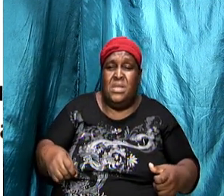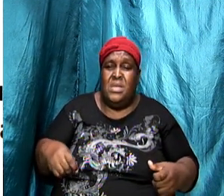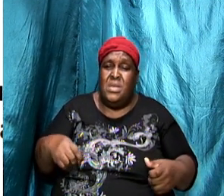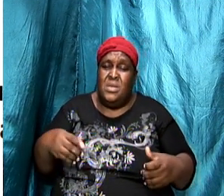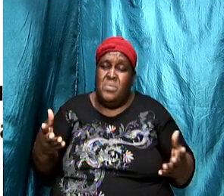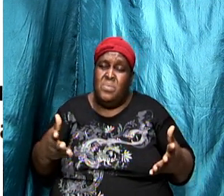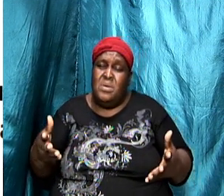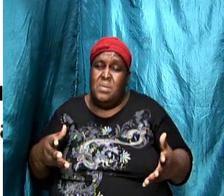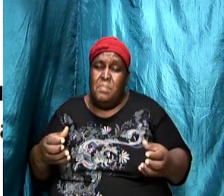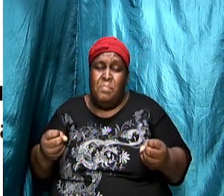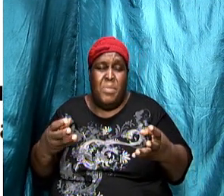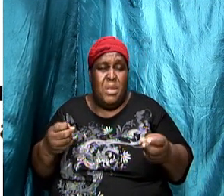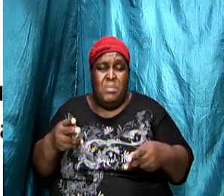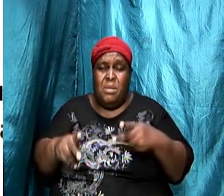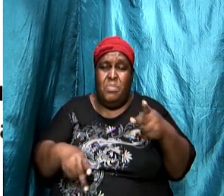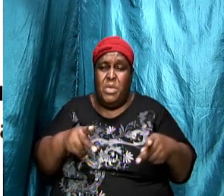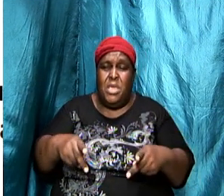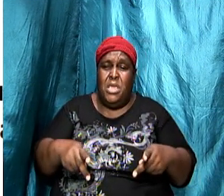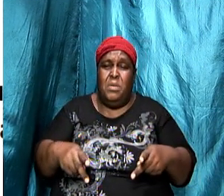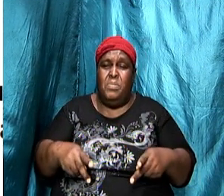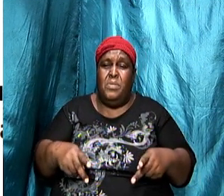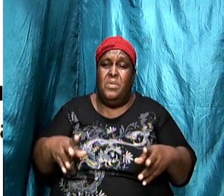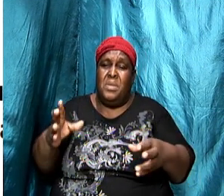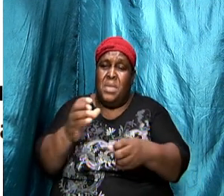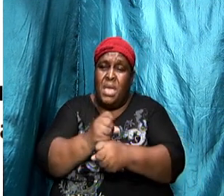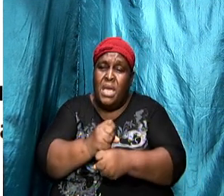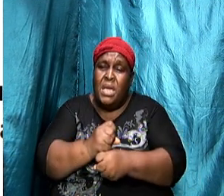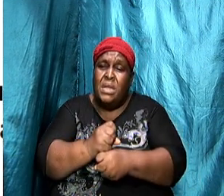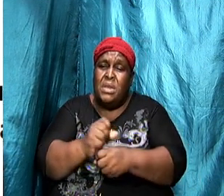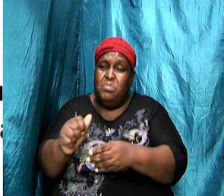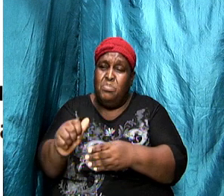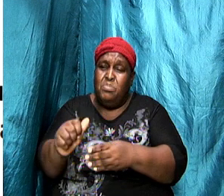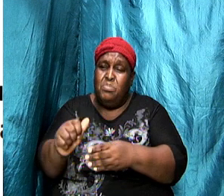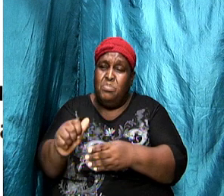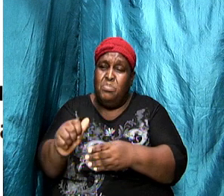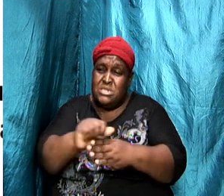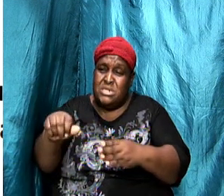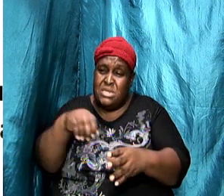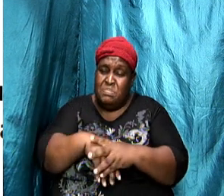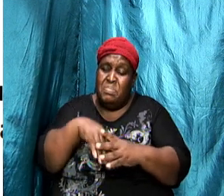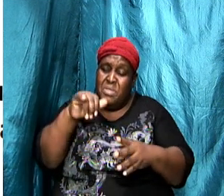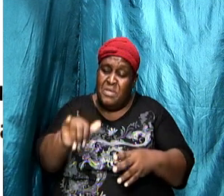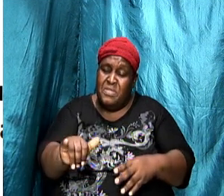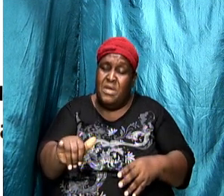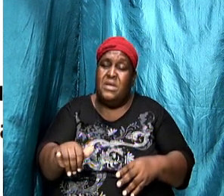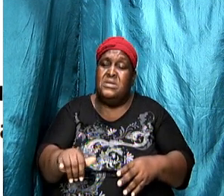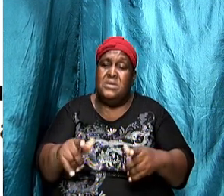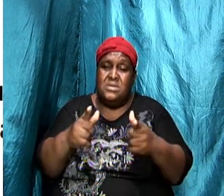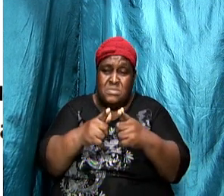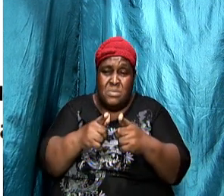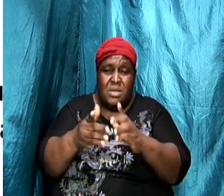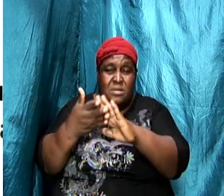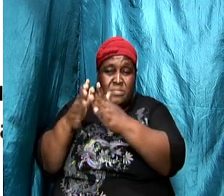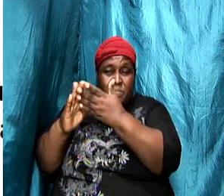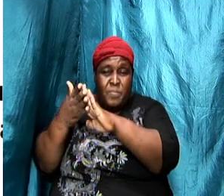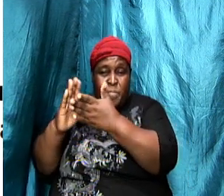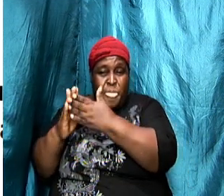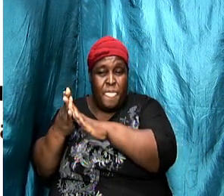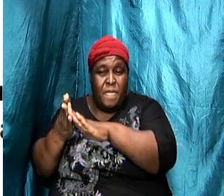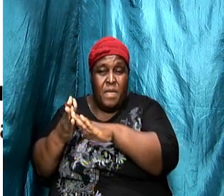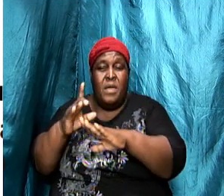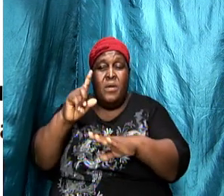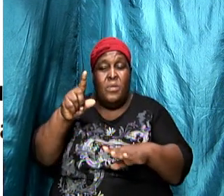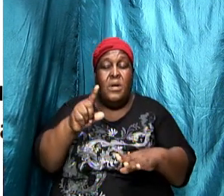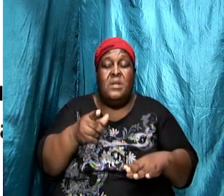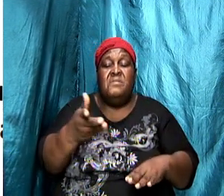practice from over there in that little city as small as it was but it was one of those